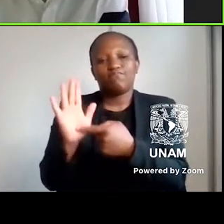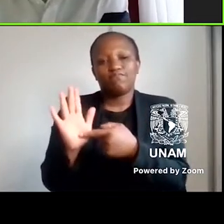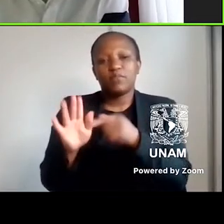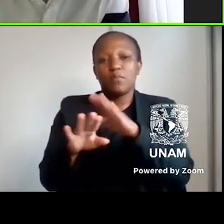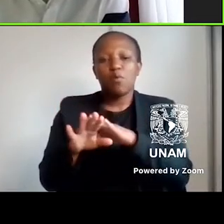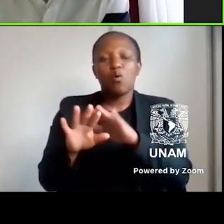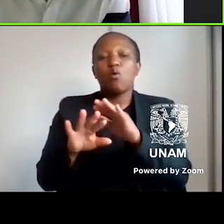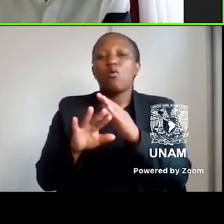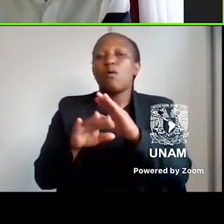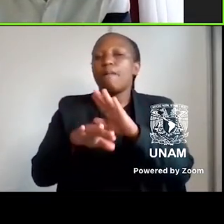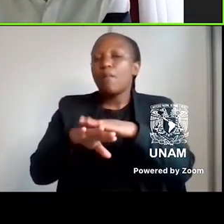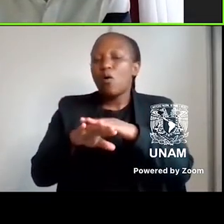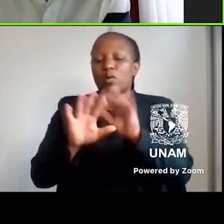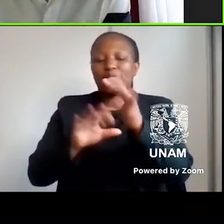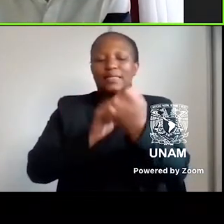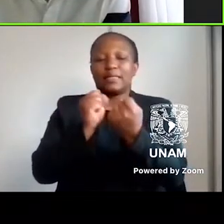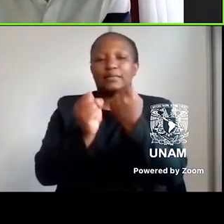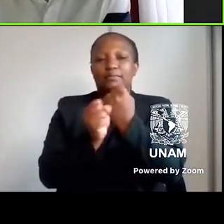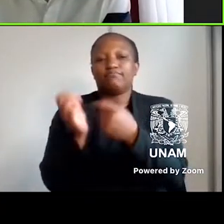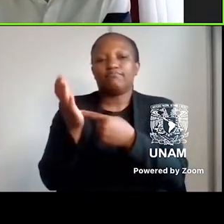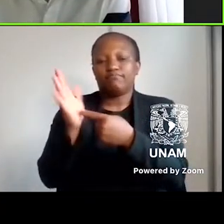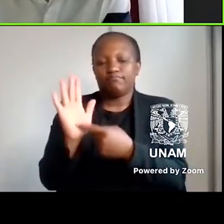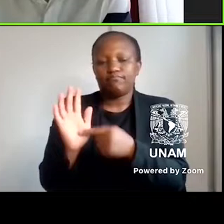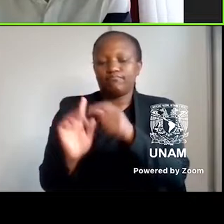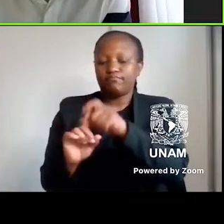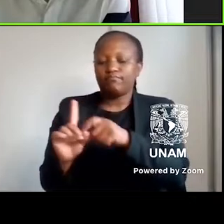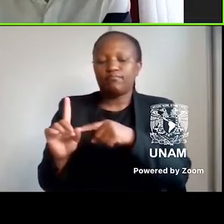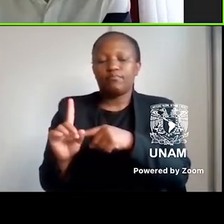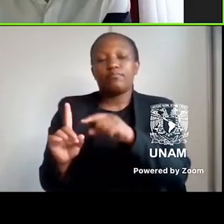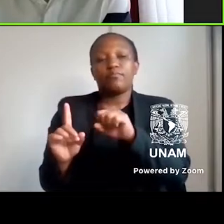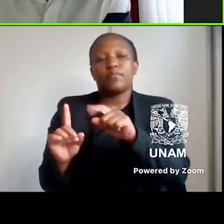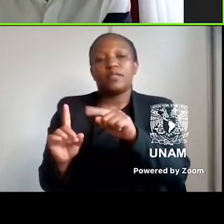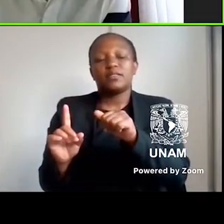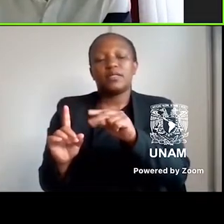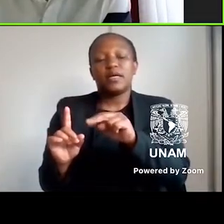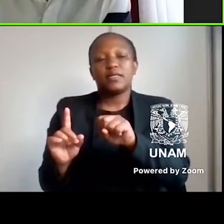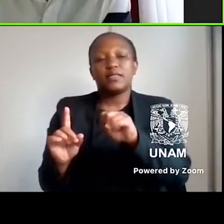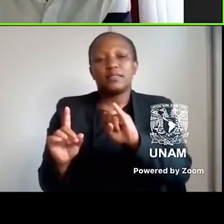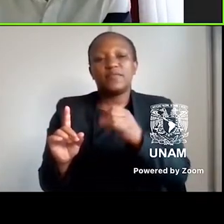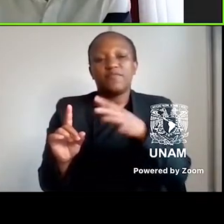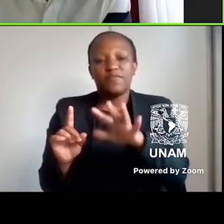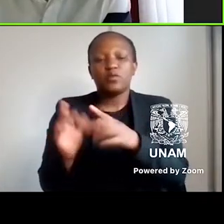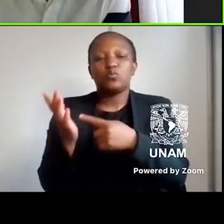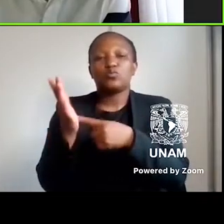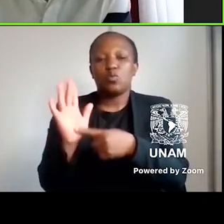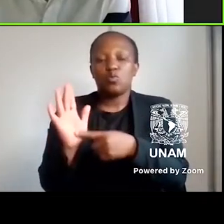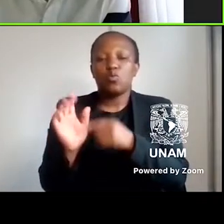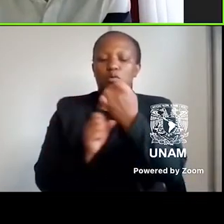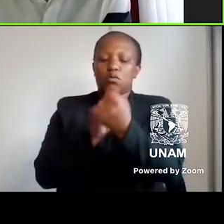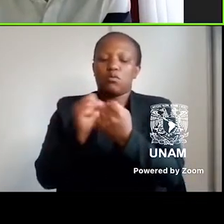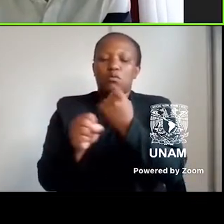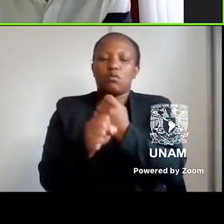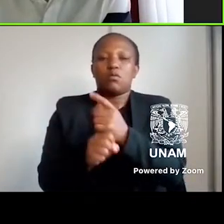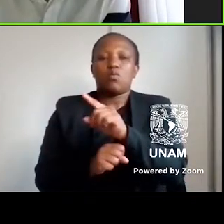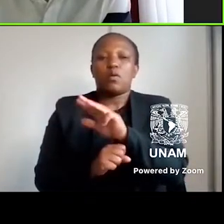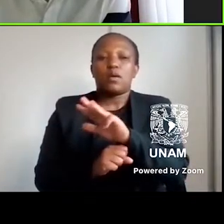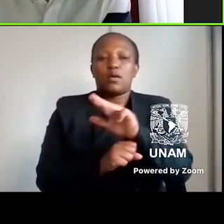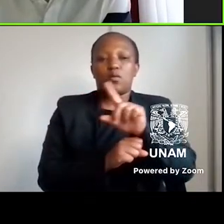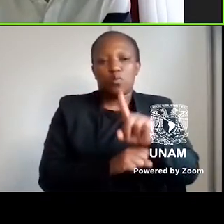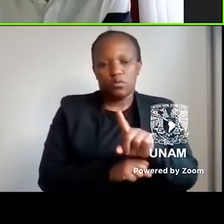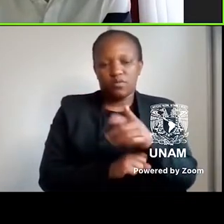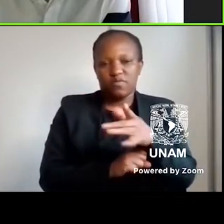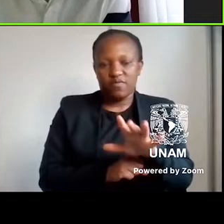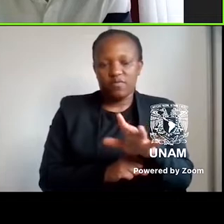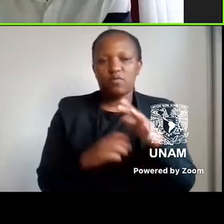years later. Stasis may also describe the year 1981, the year in which Nadine Gordemur published her essay, Living in the